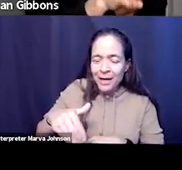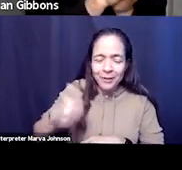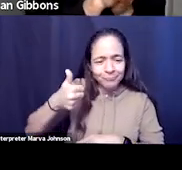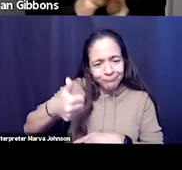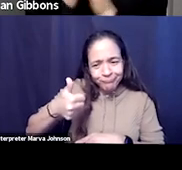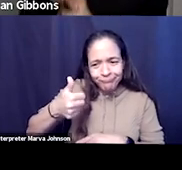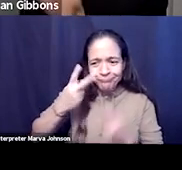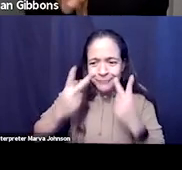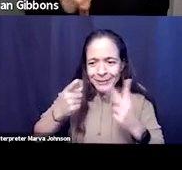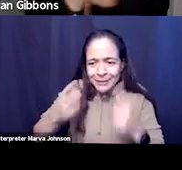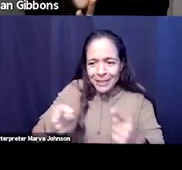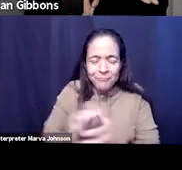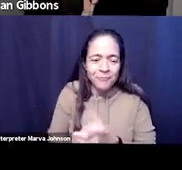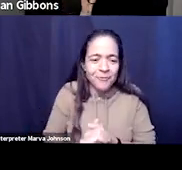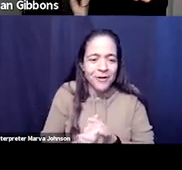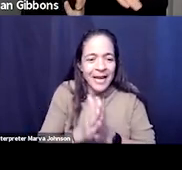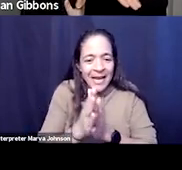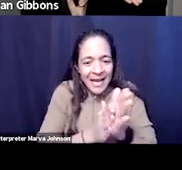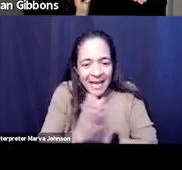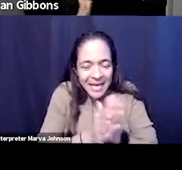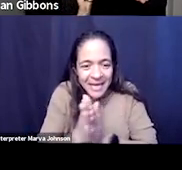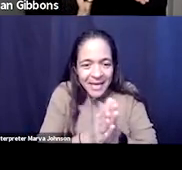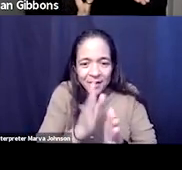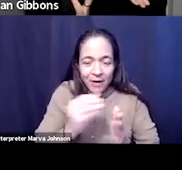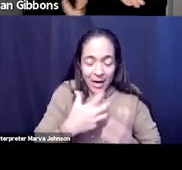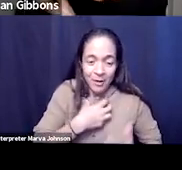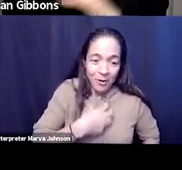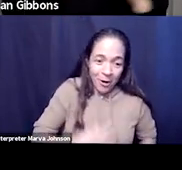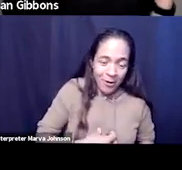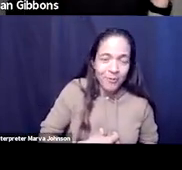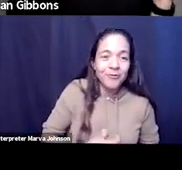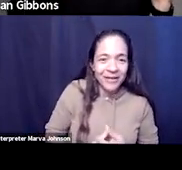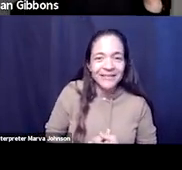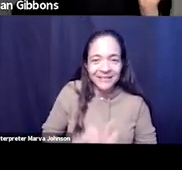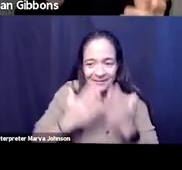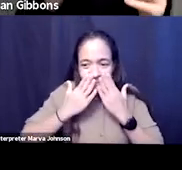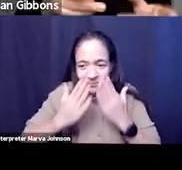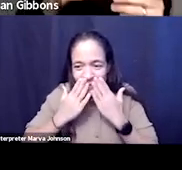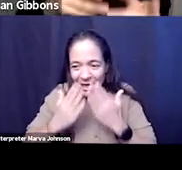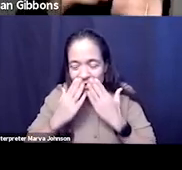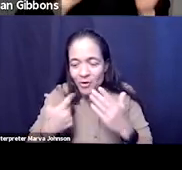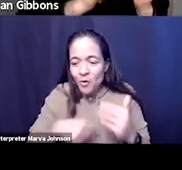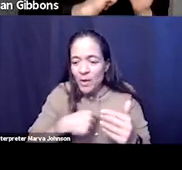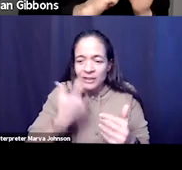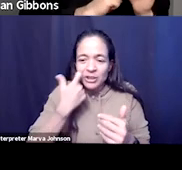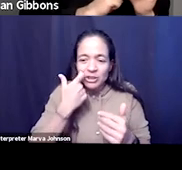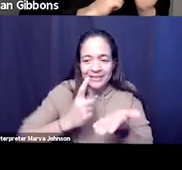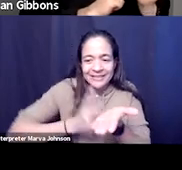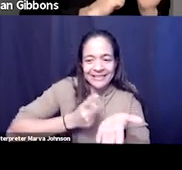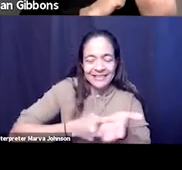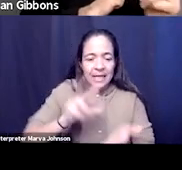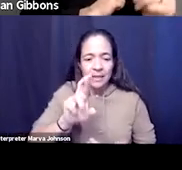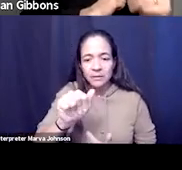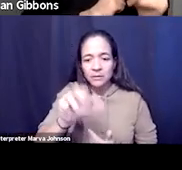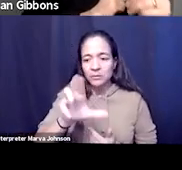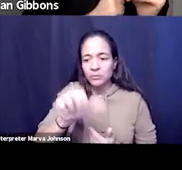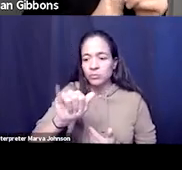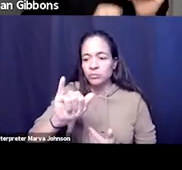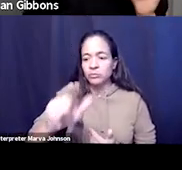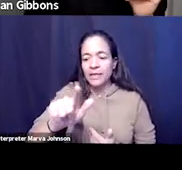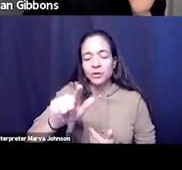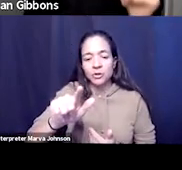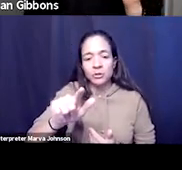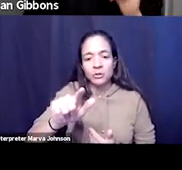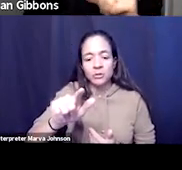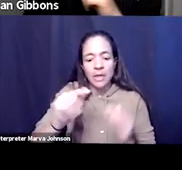eager and hungry and thank you for all y'all did today they just came off of a wonderful event talking about racial equity uh edcom network local